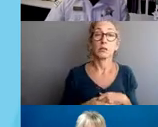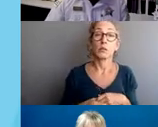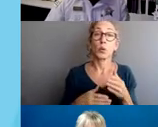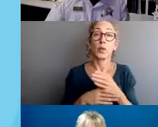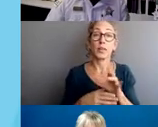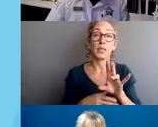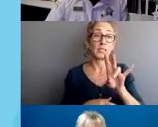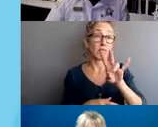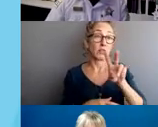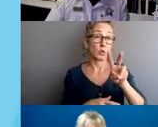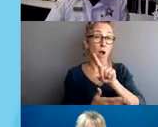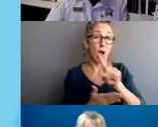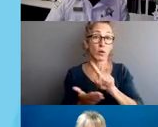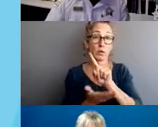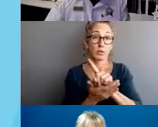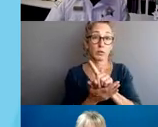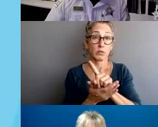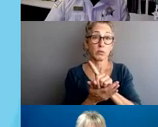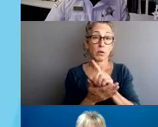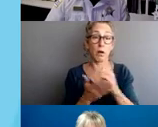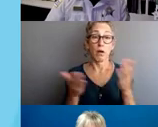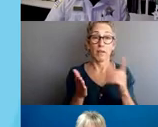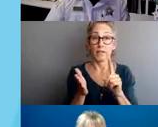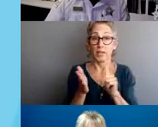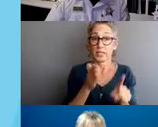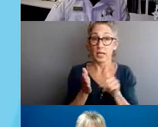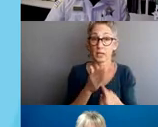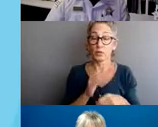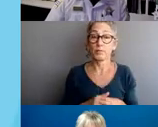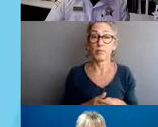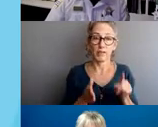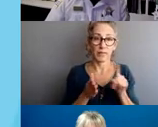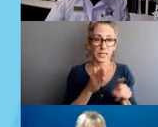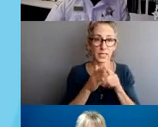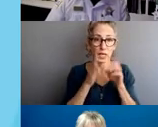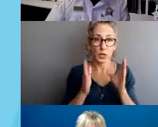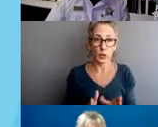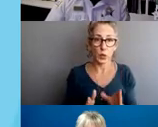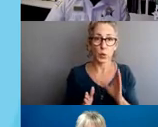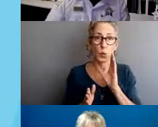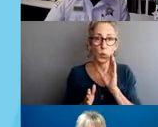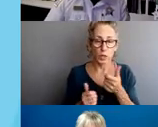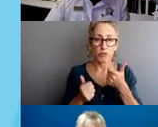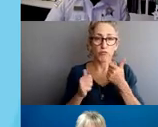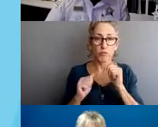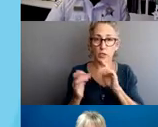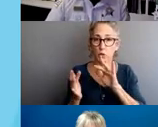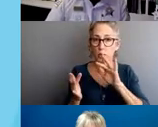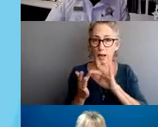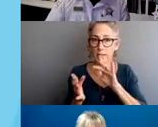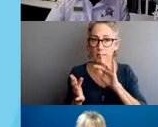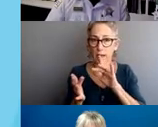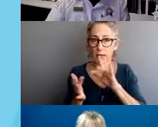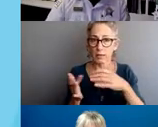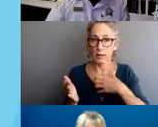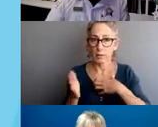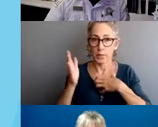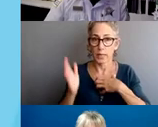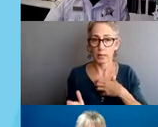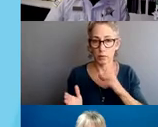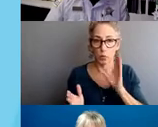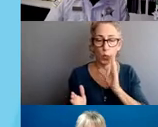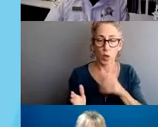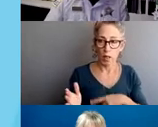hours of being assigned an investigation, the investigator will make reasonable efforts to contact the complainant to begin the investigation.